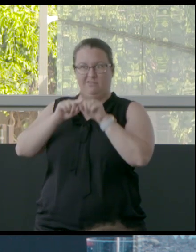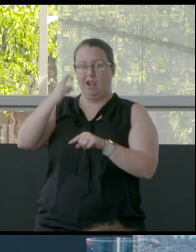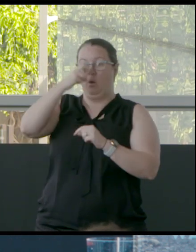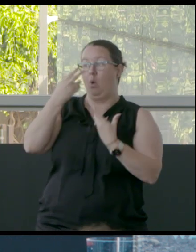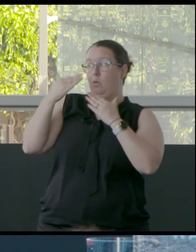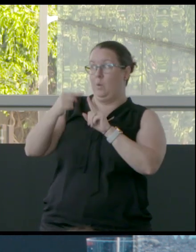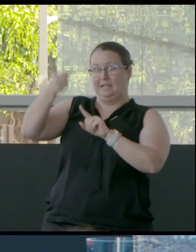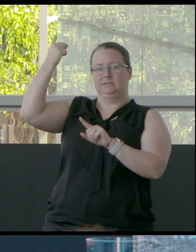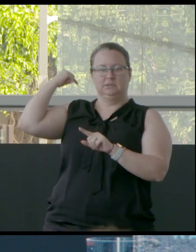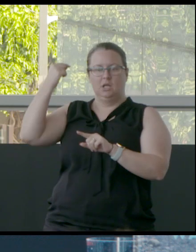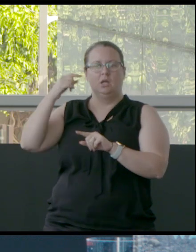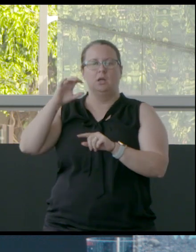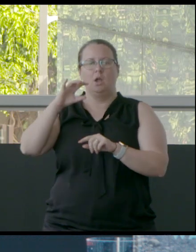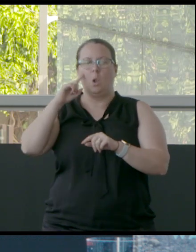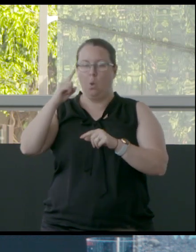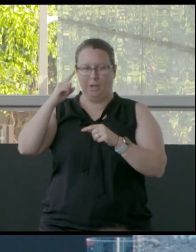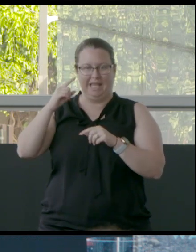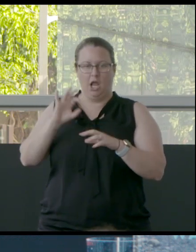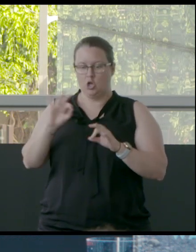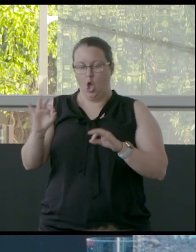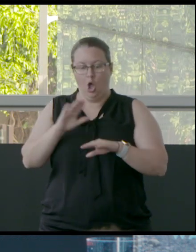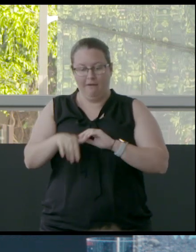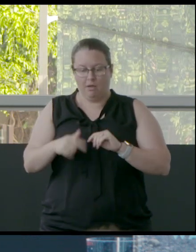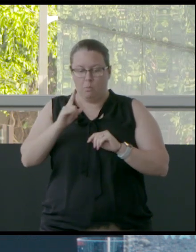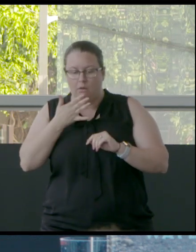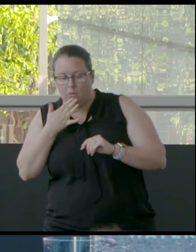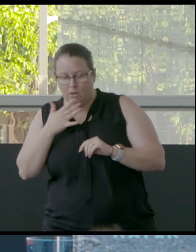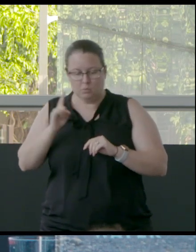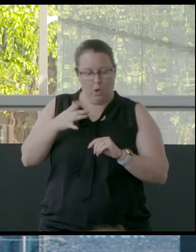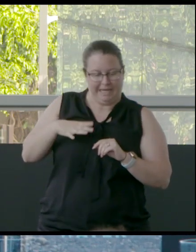and not going, looking at long-term gains, not short-term gains.